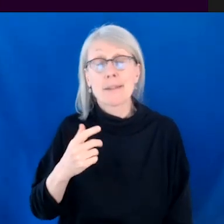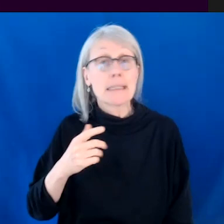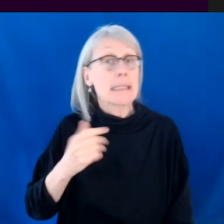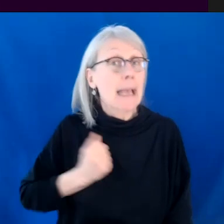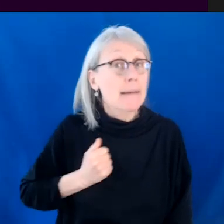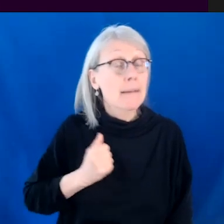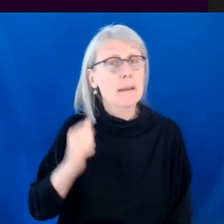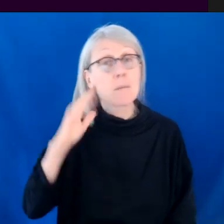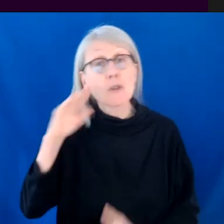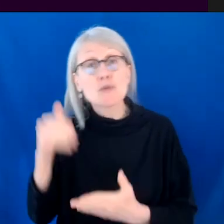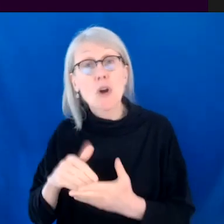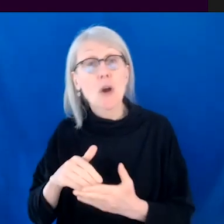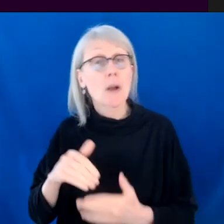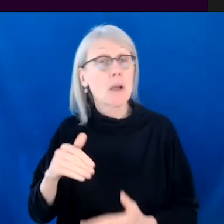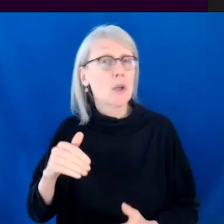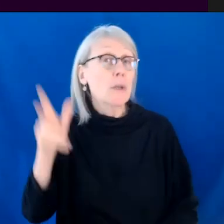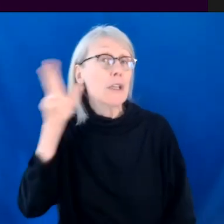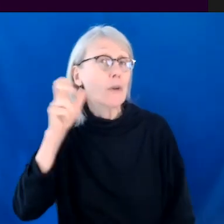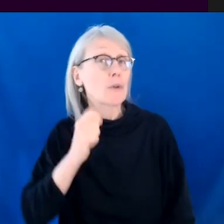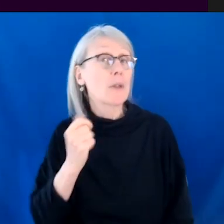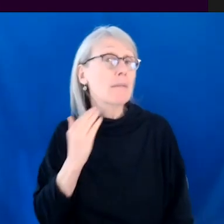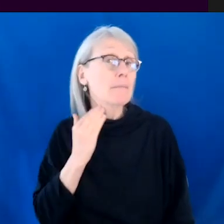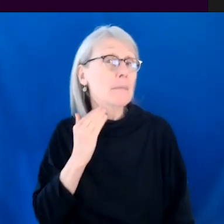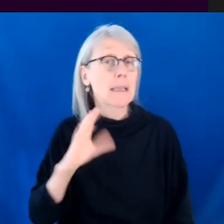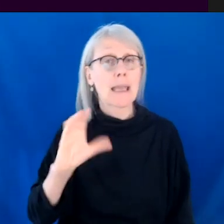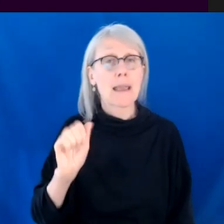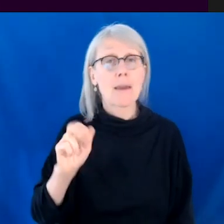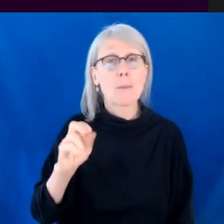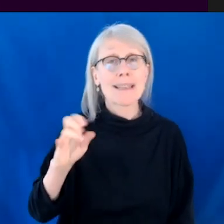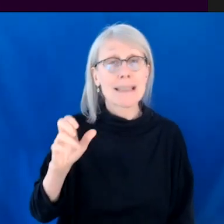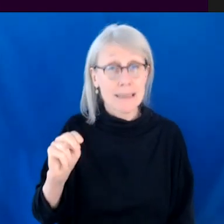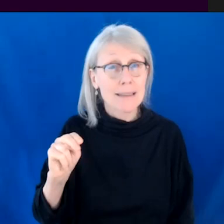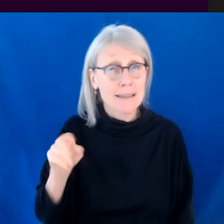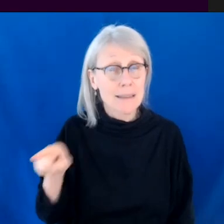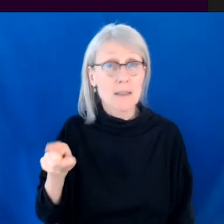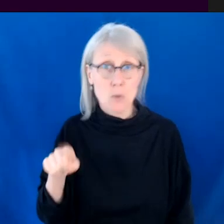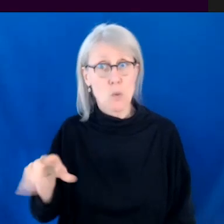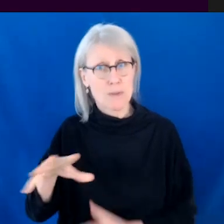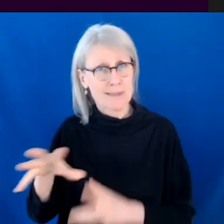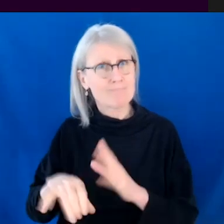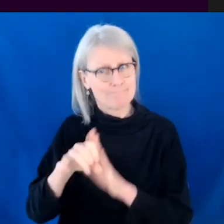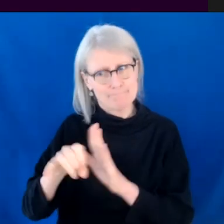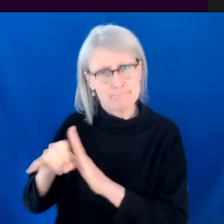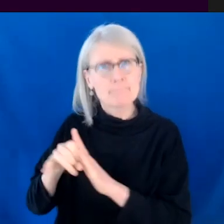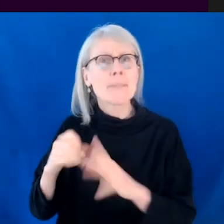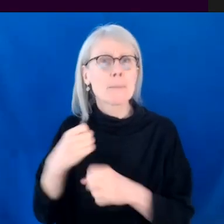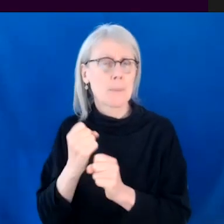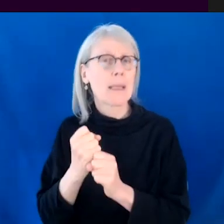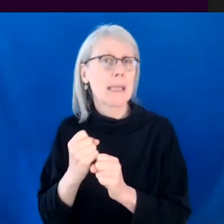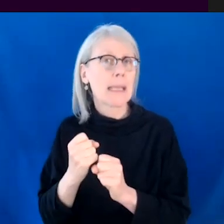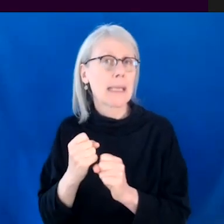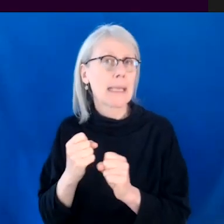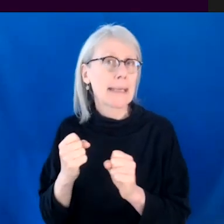using the dialect of the Caribbean and whatever. And those things can make a show, you know, harder to, to